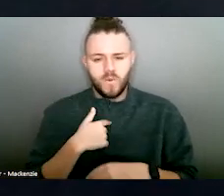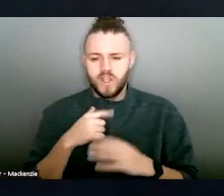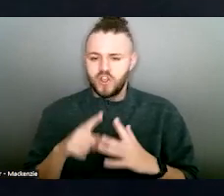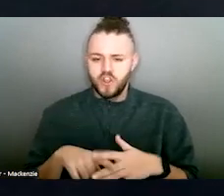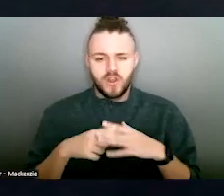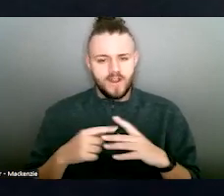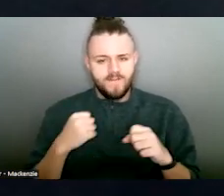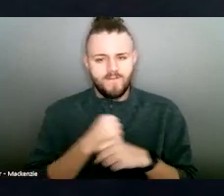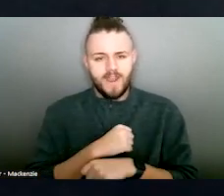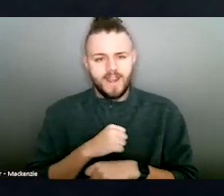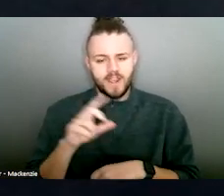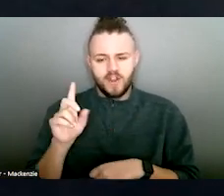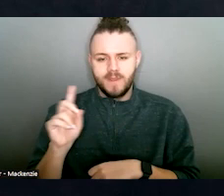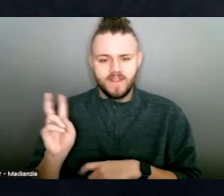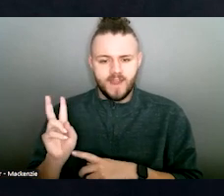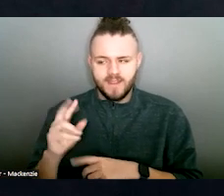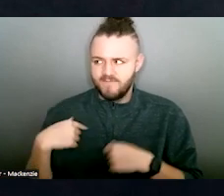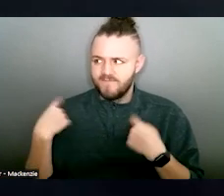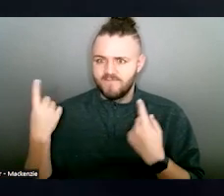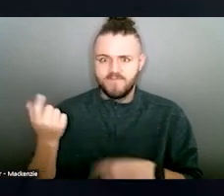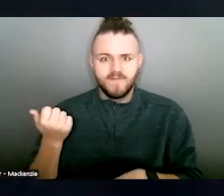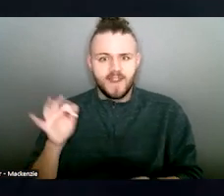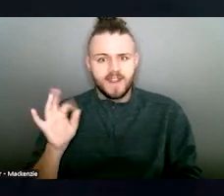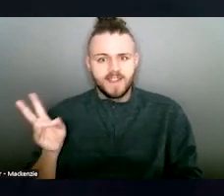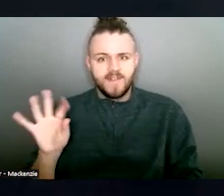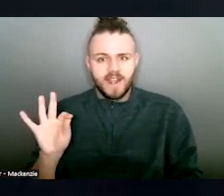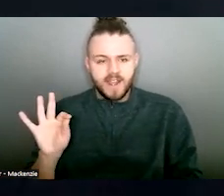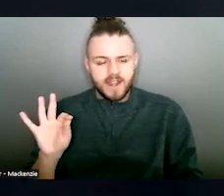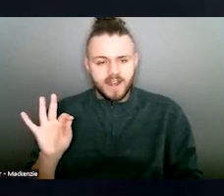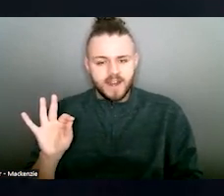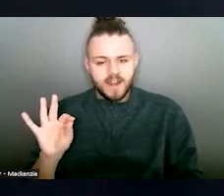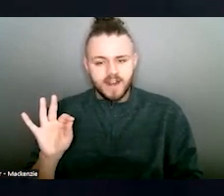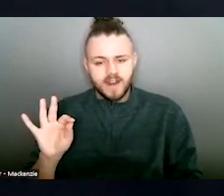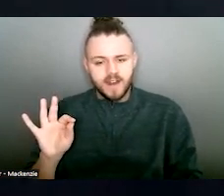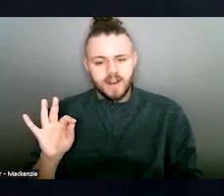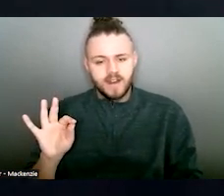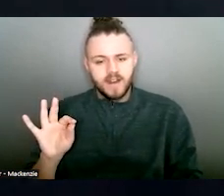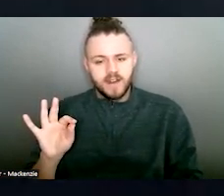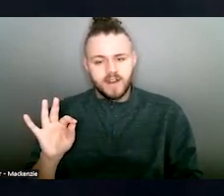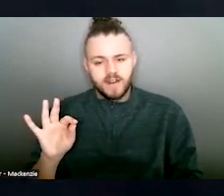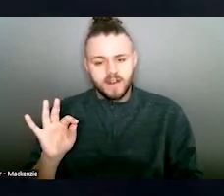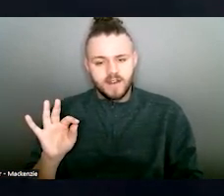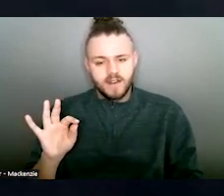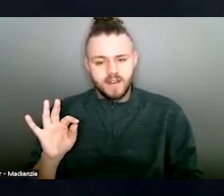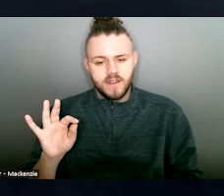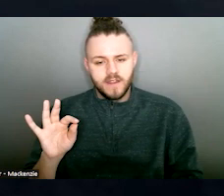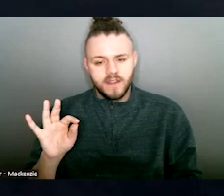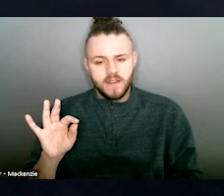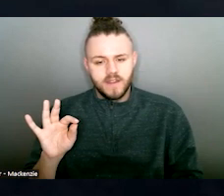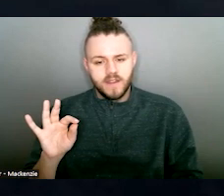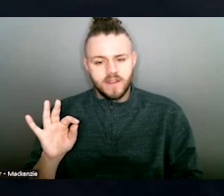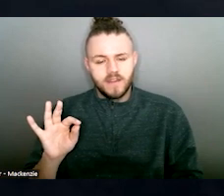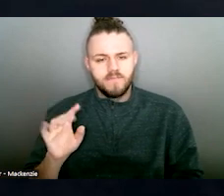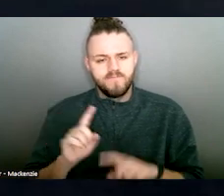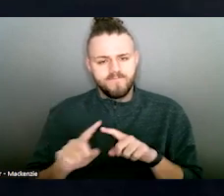shelter in 1979, called the Dove House. It was seven rooms, sleeping rooms, with lots of cough